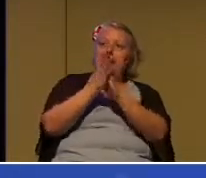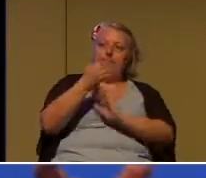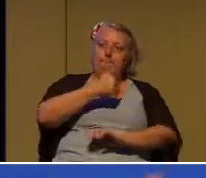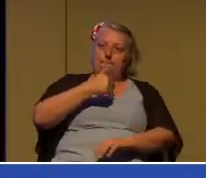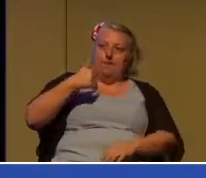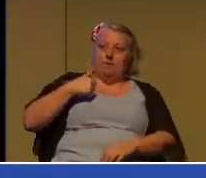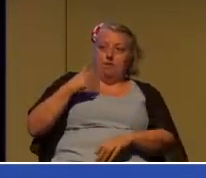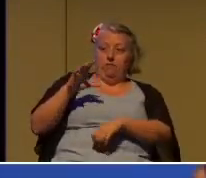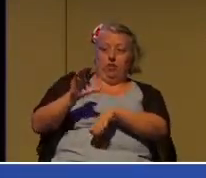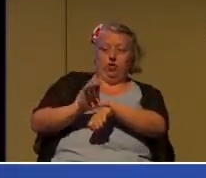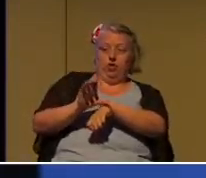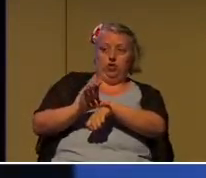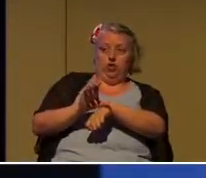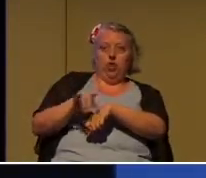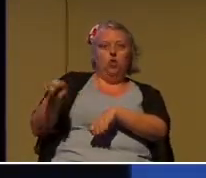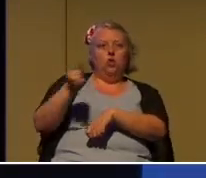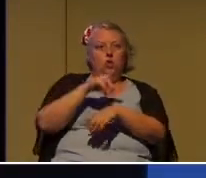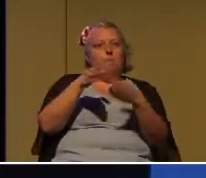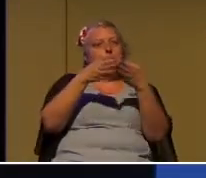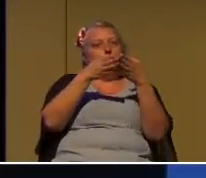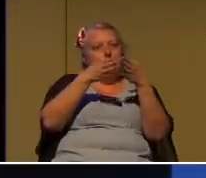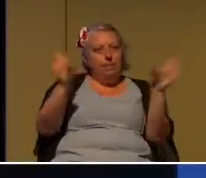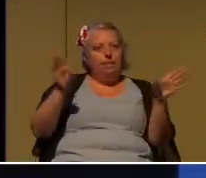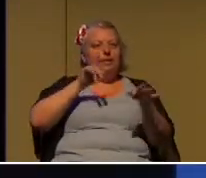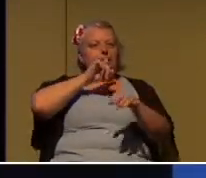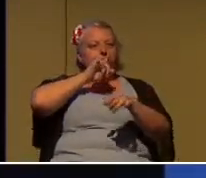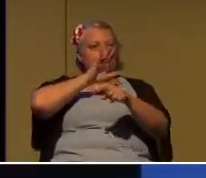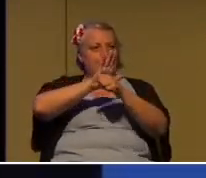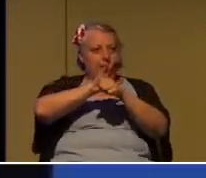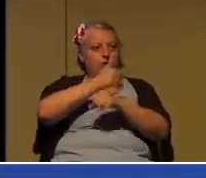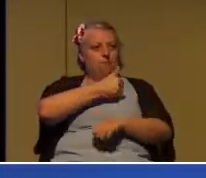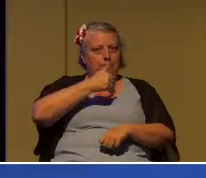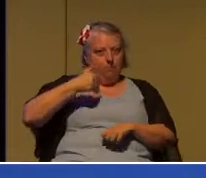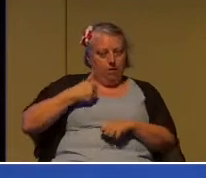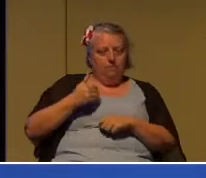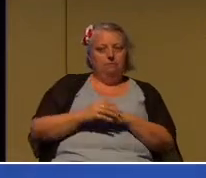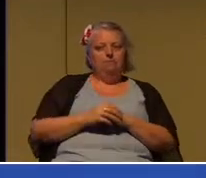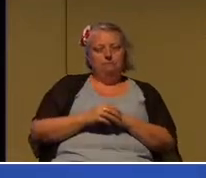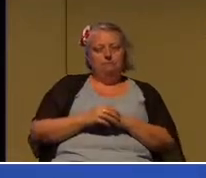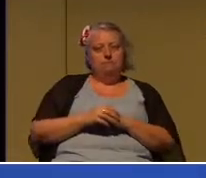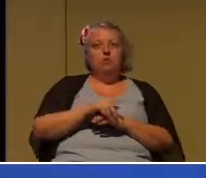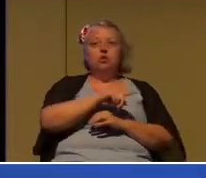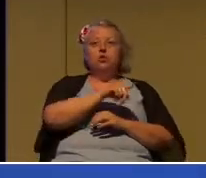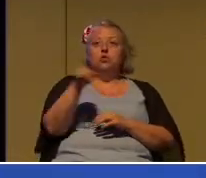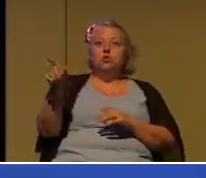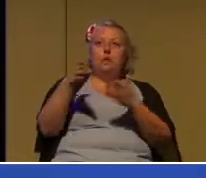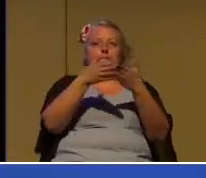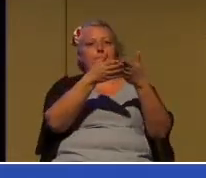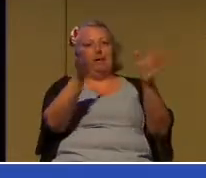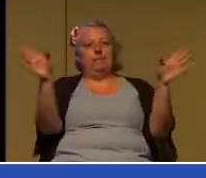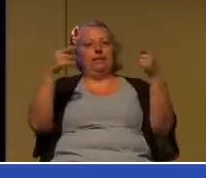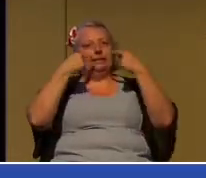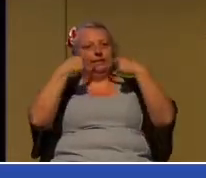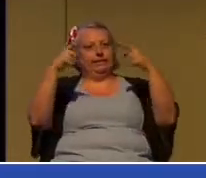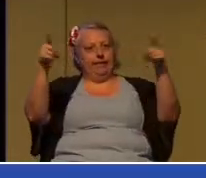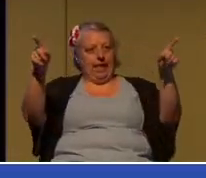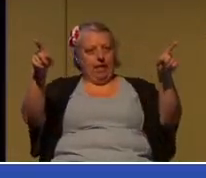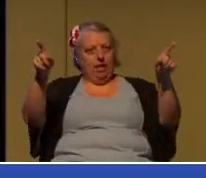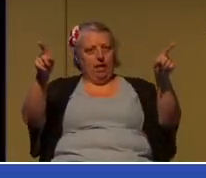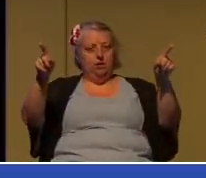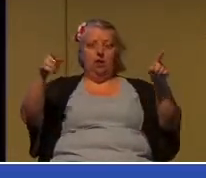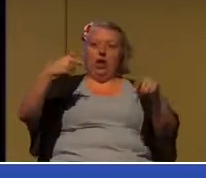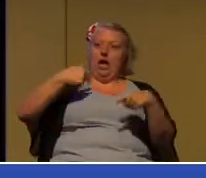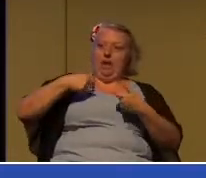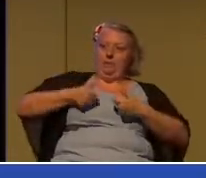publicly pledge your membership. You publicly declare that you're